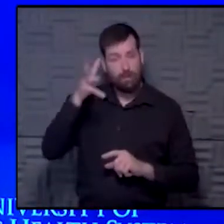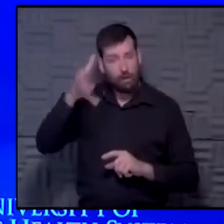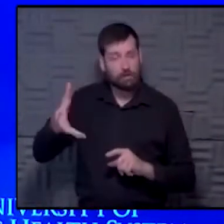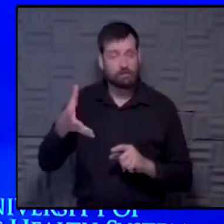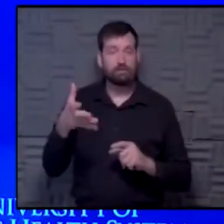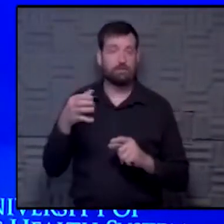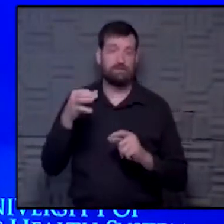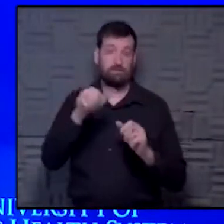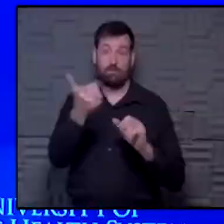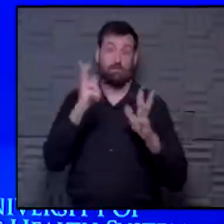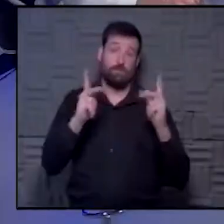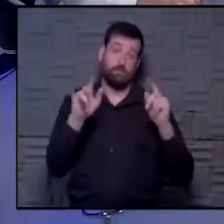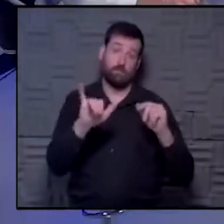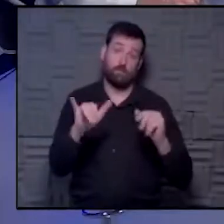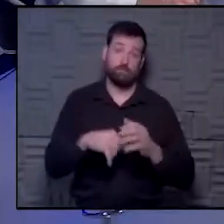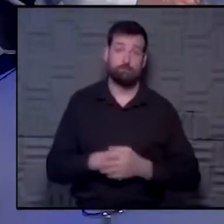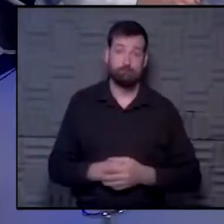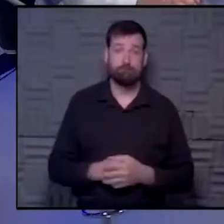into the summer.